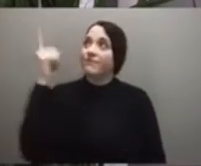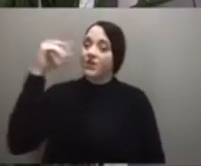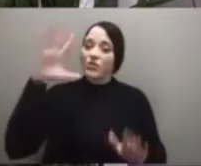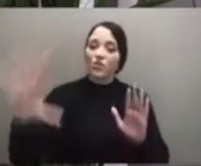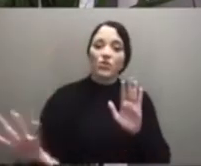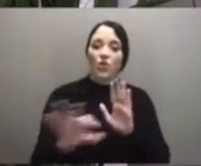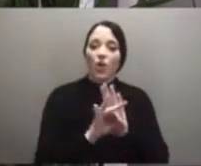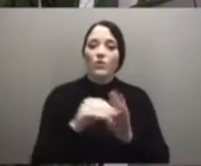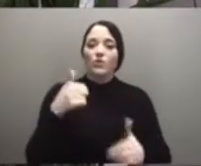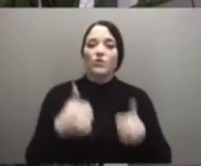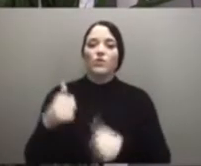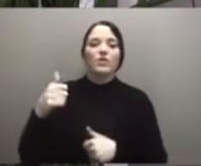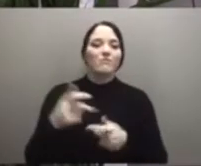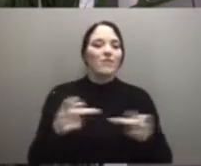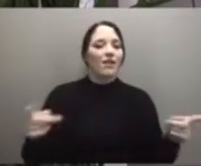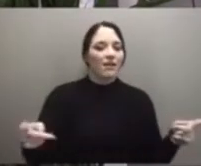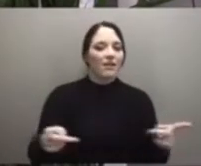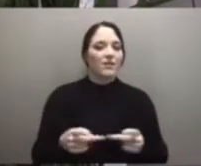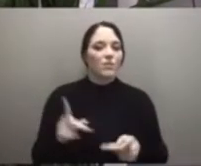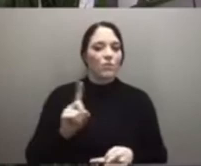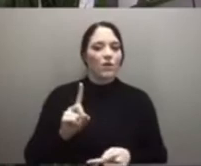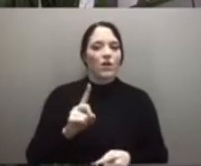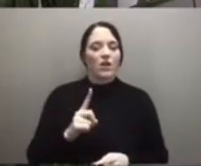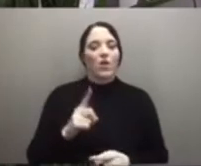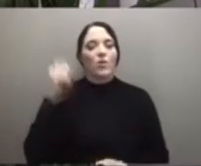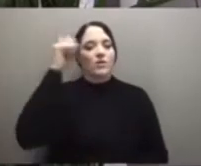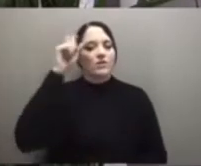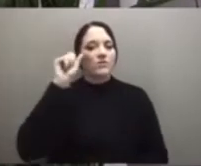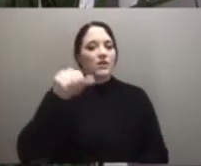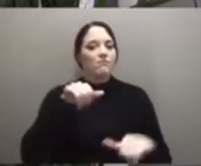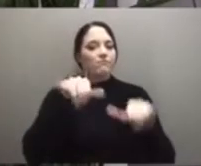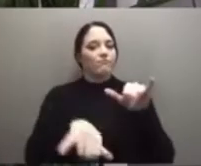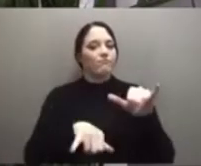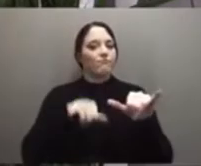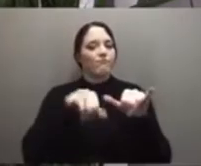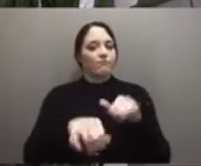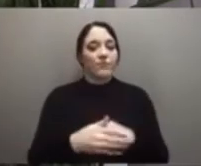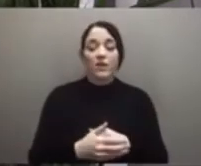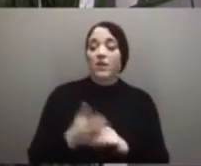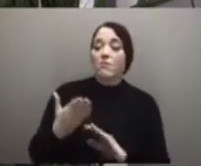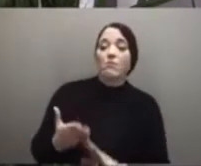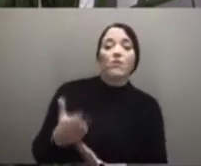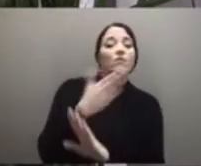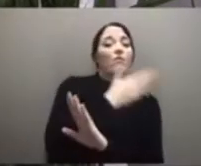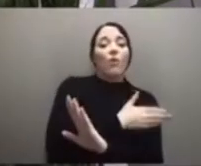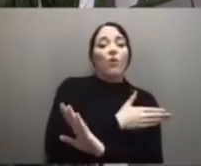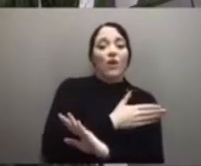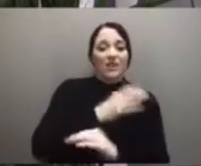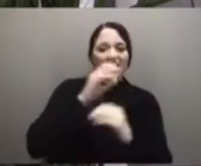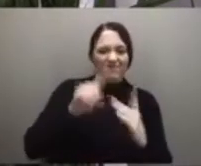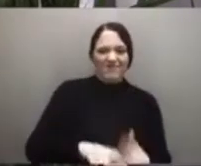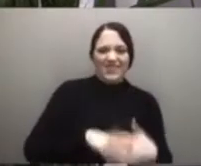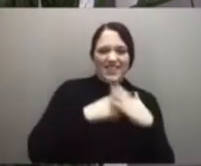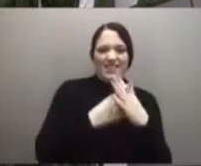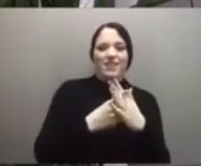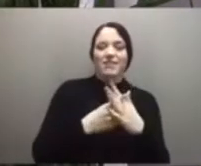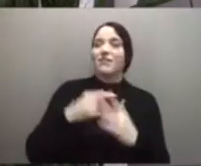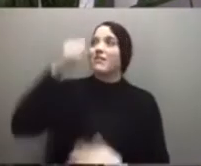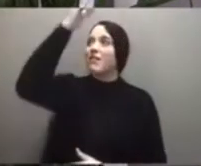dwell. Before the ages, in the beginning, the Divine One created me,